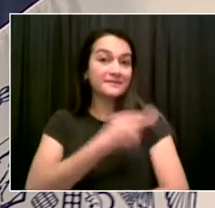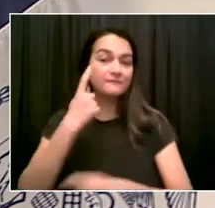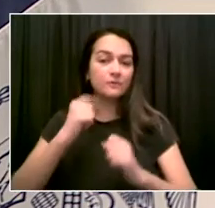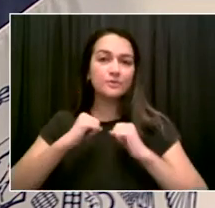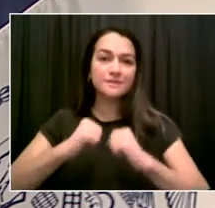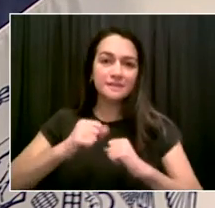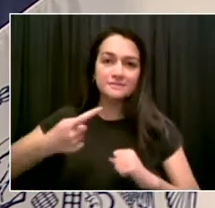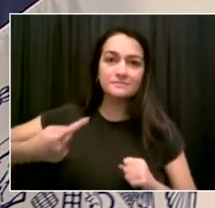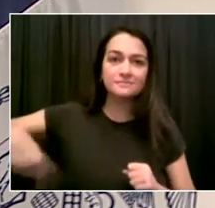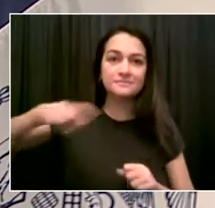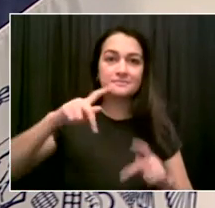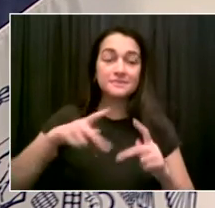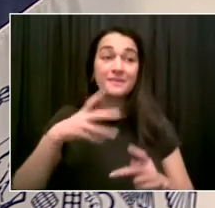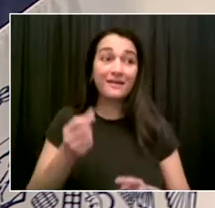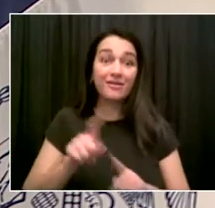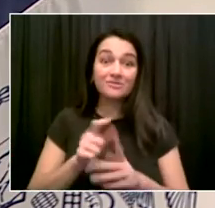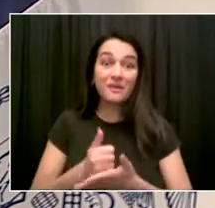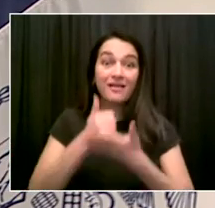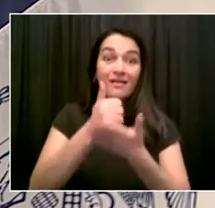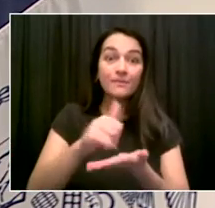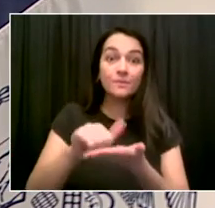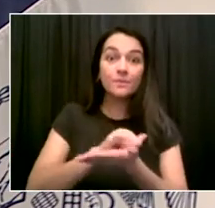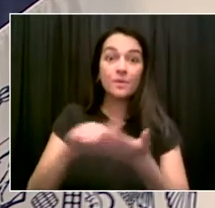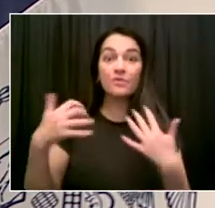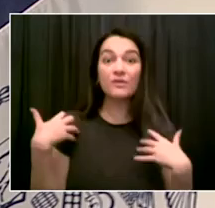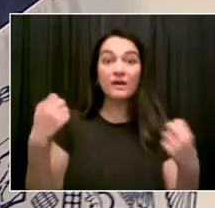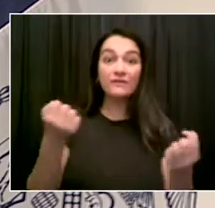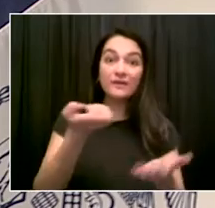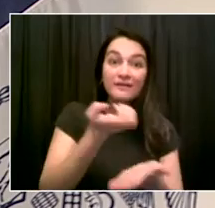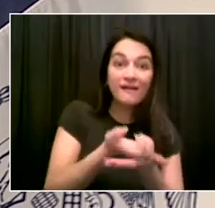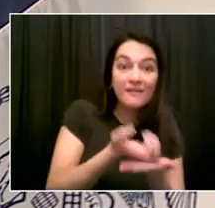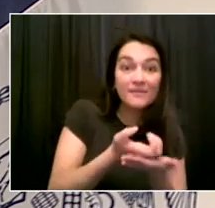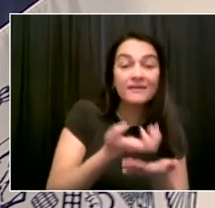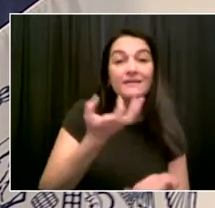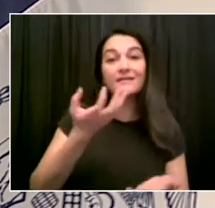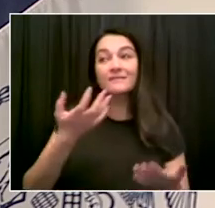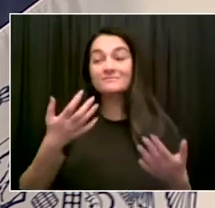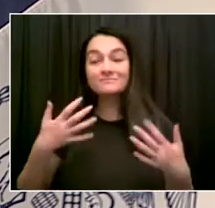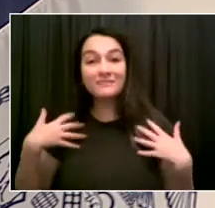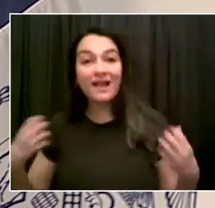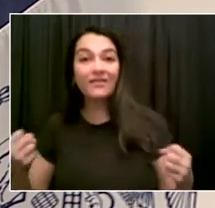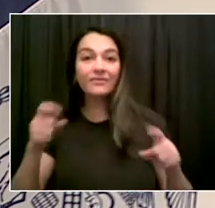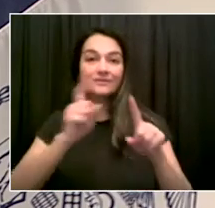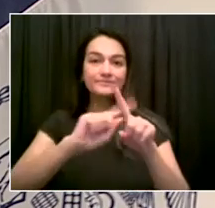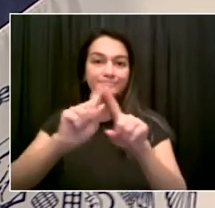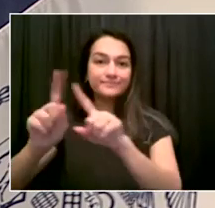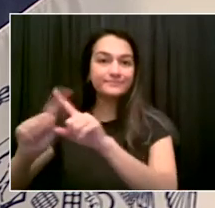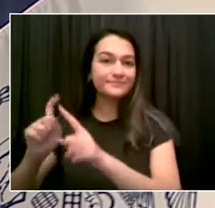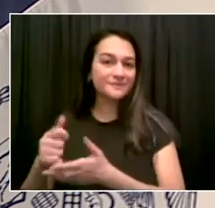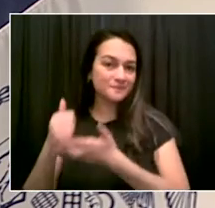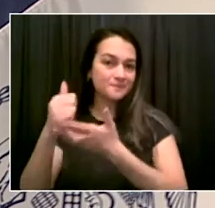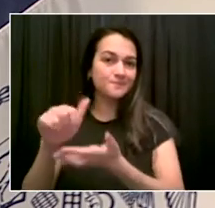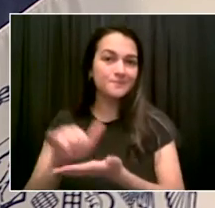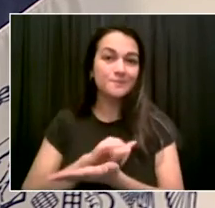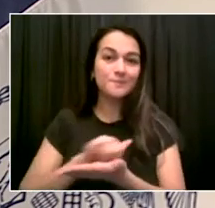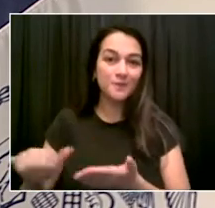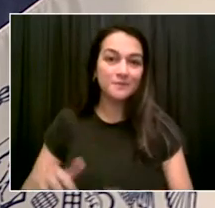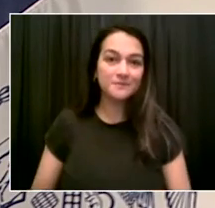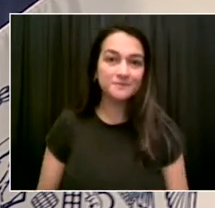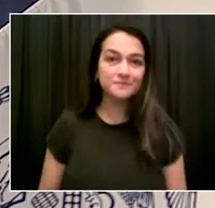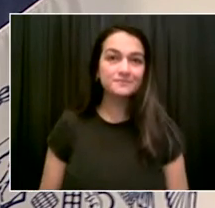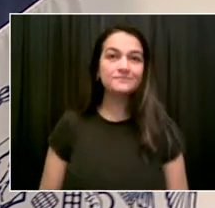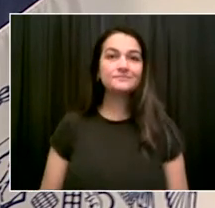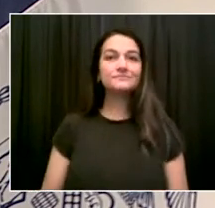why it's the key to NYC. The key to NYC pass opens a lot of doors, and we need it. We'll be issuing a